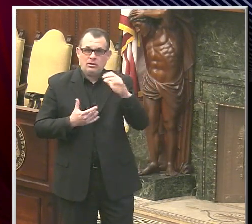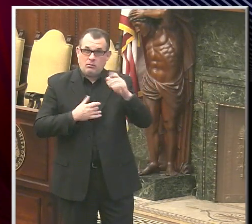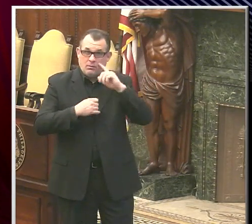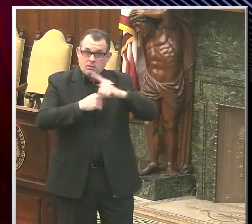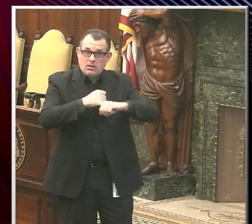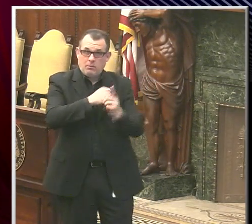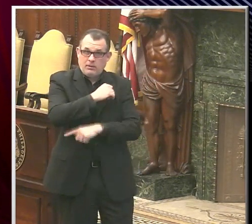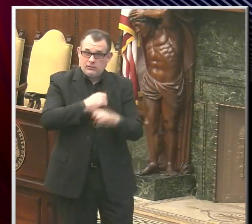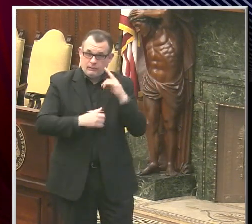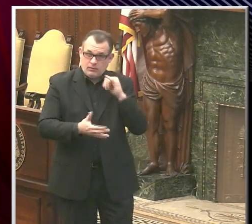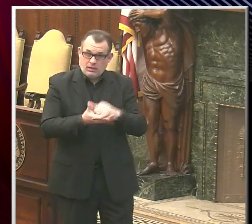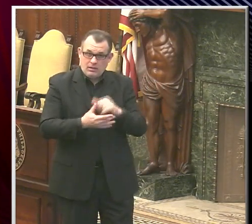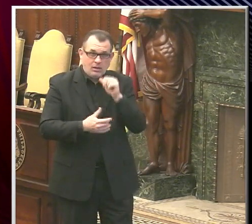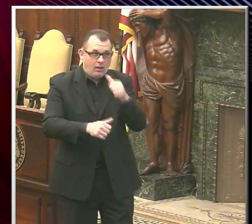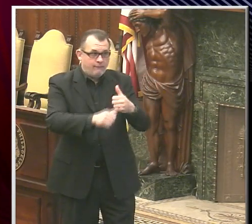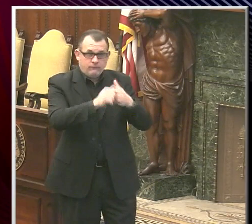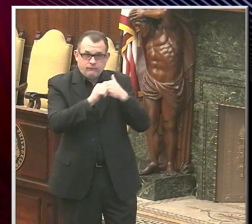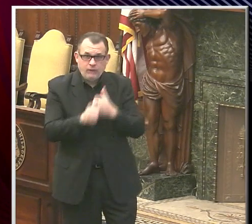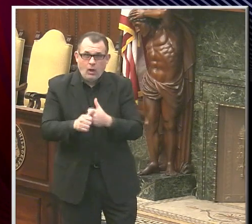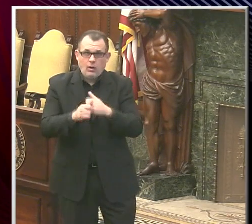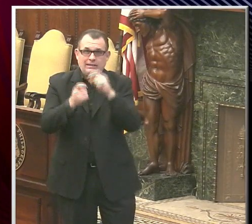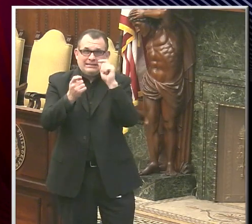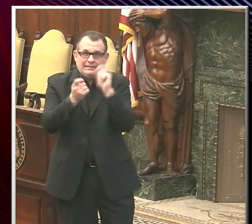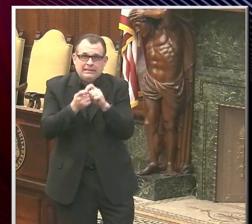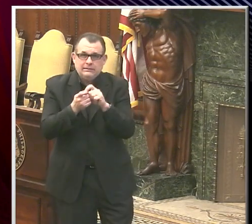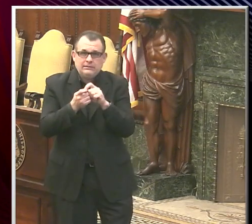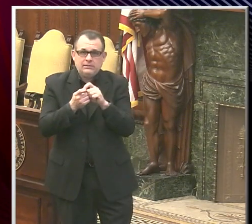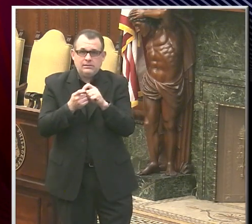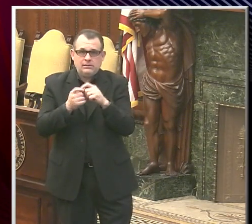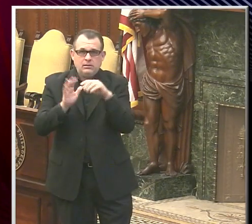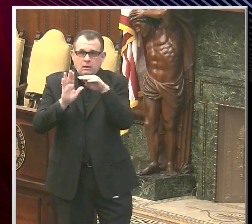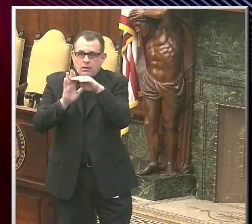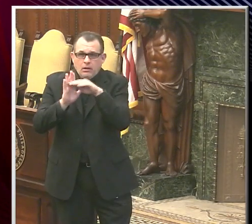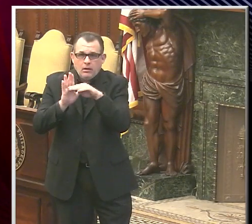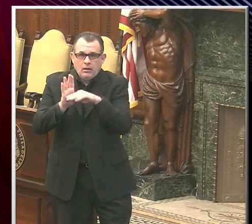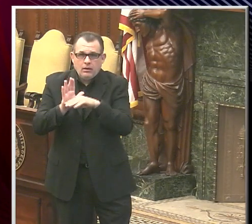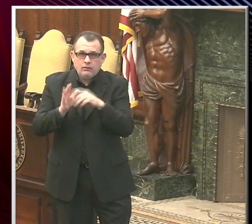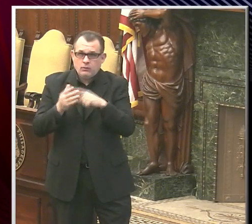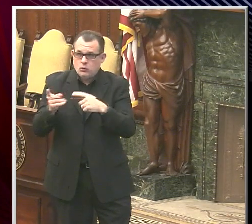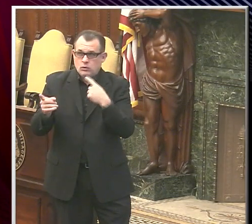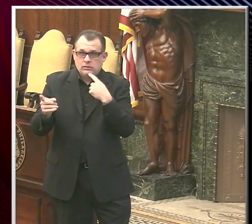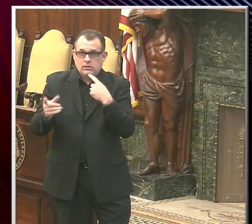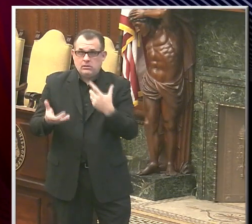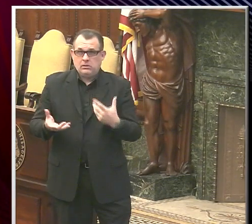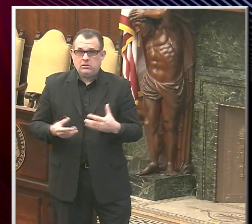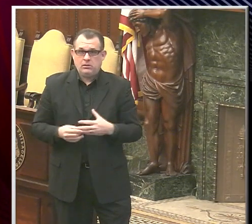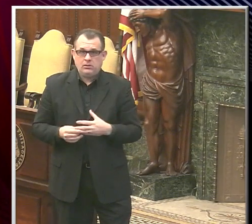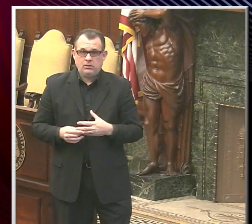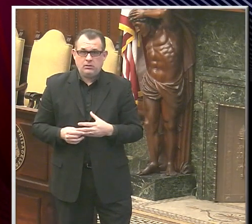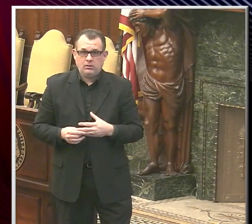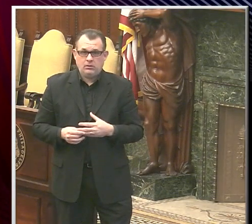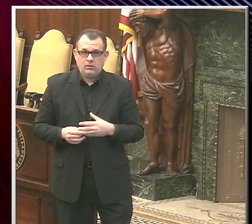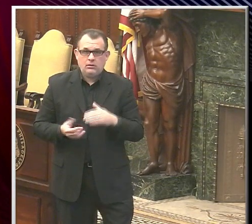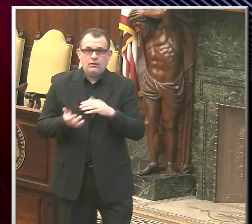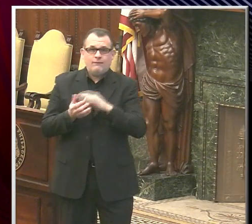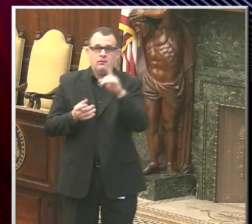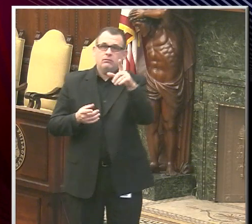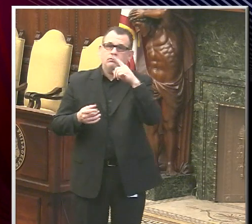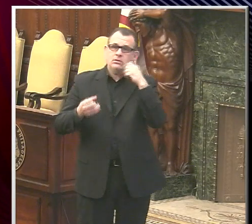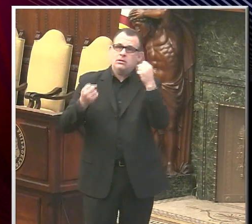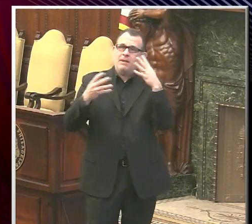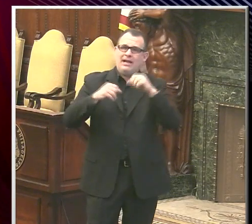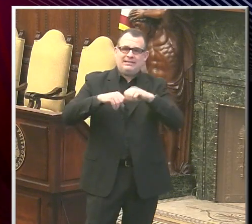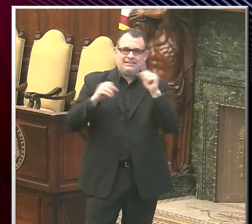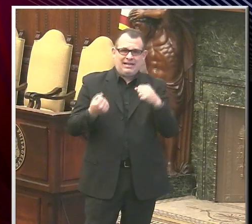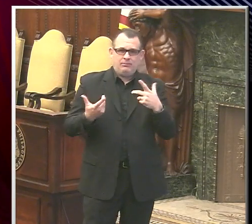for following exactly what direction? If they decide to go over what you said. Yeah, you know, I know that there's a lot of systems and products that are being